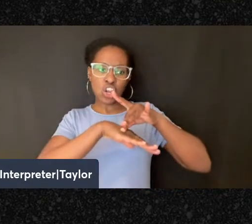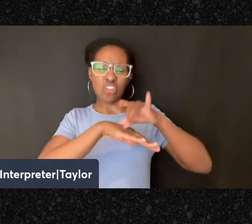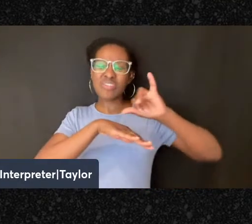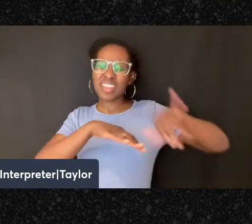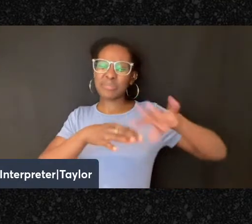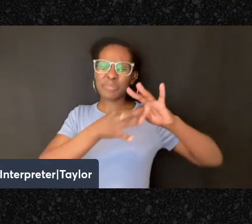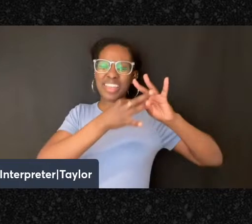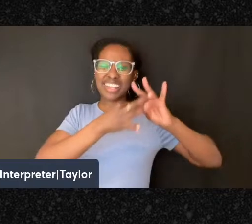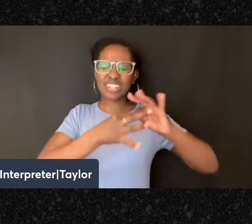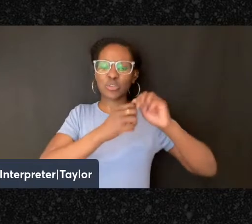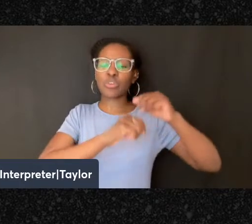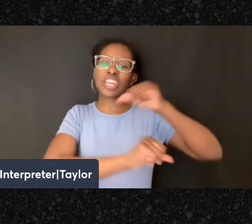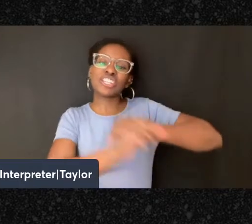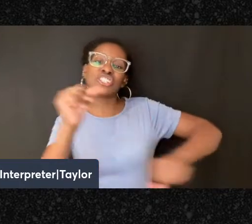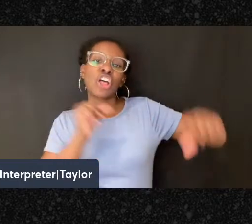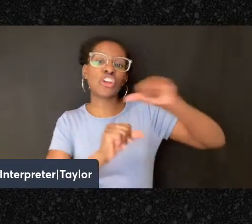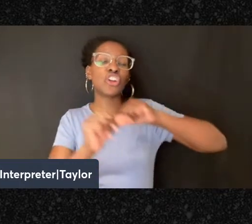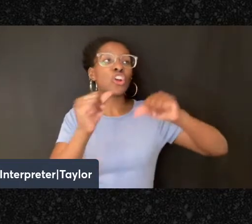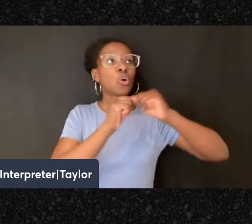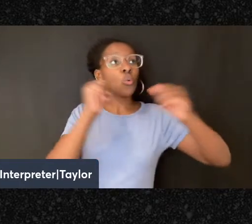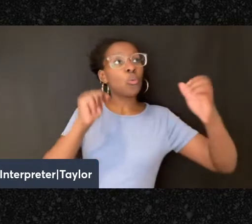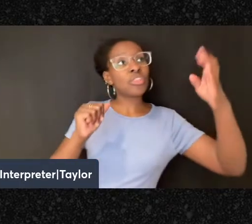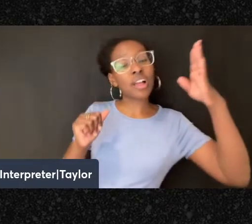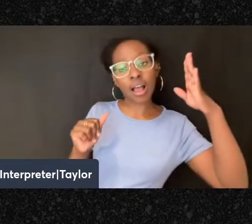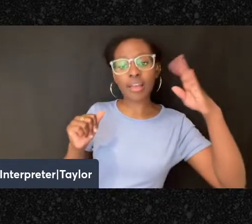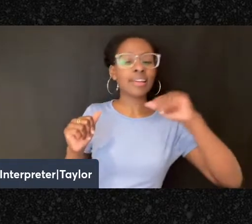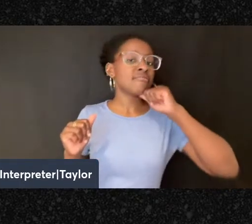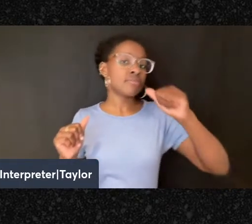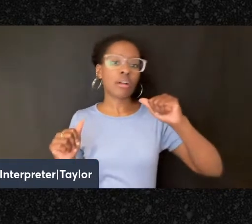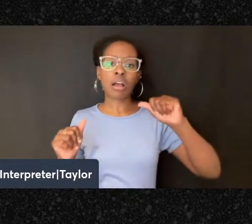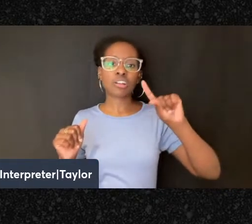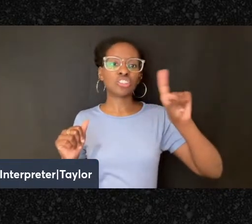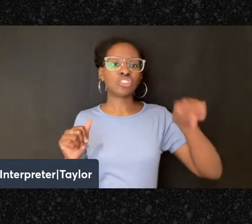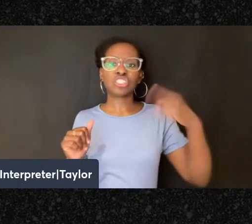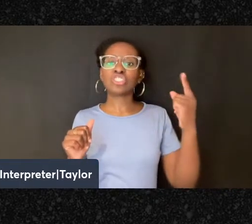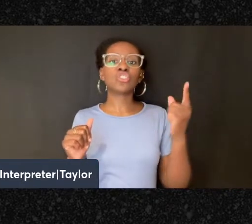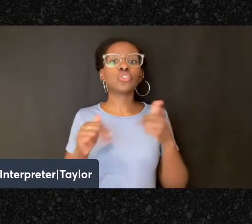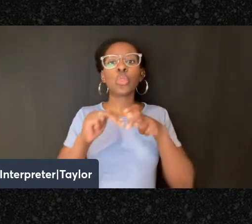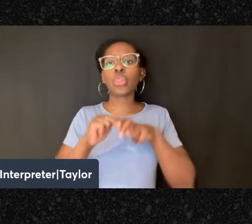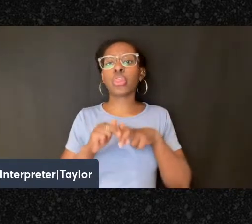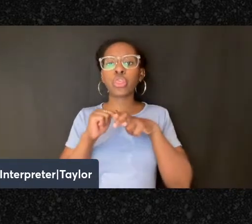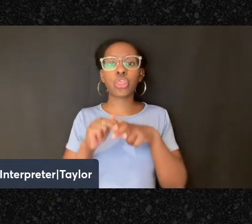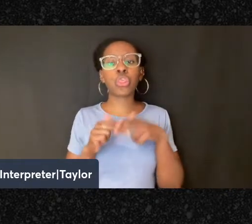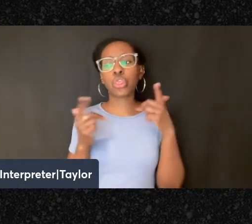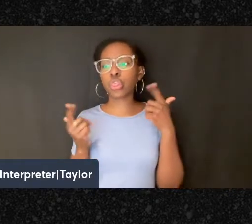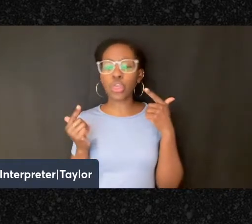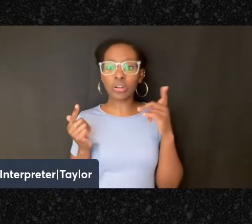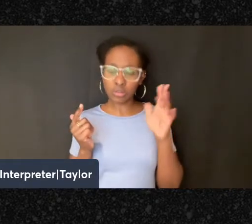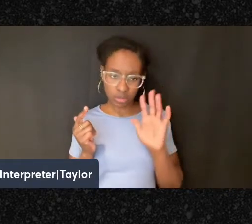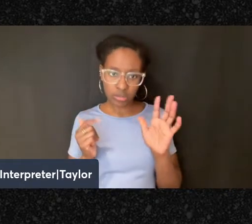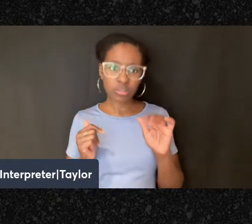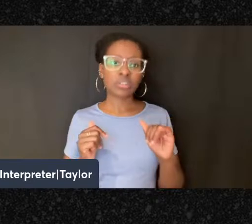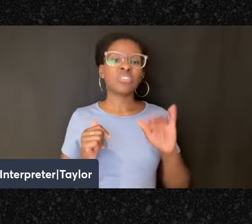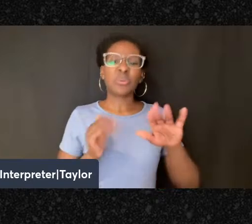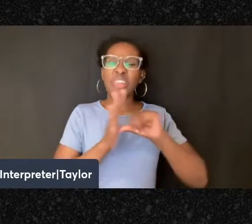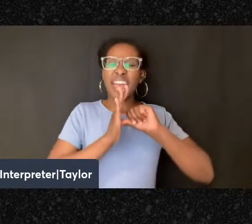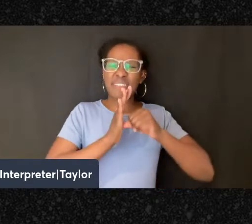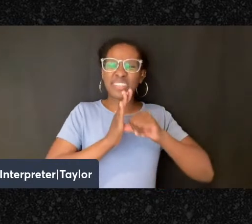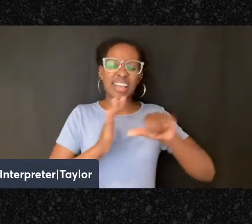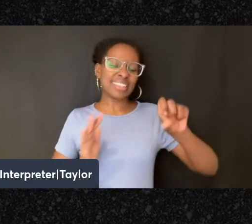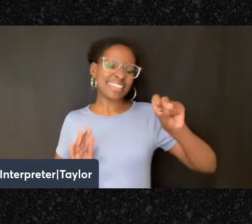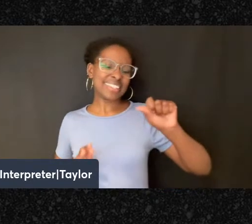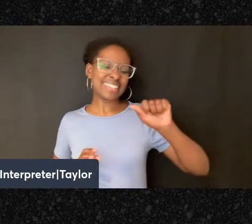with each other and with God, and not simply to toil, right? So they would emphasize this aspect of the Sabbath.